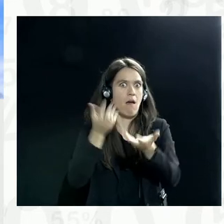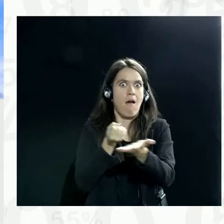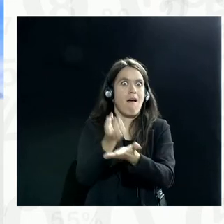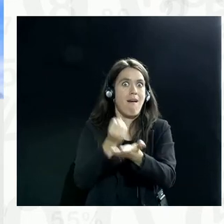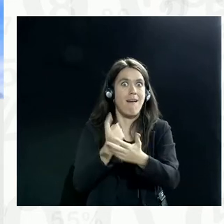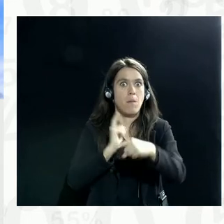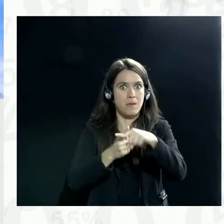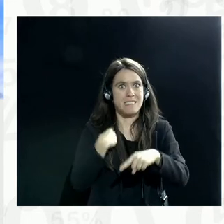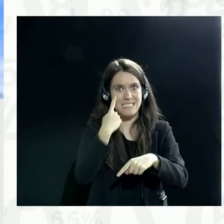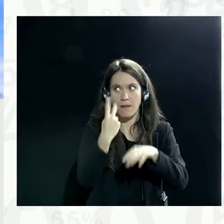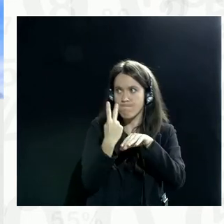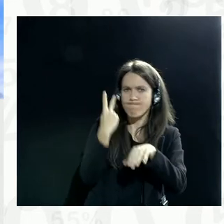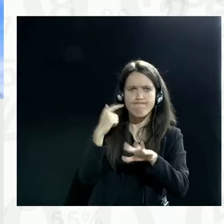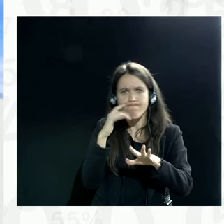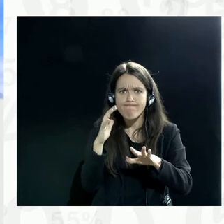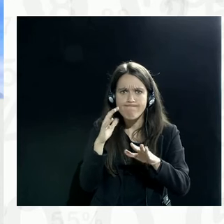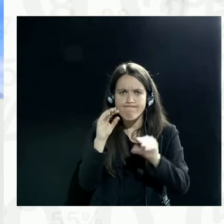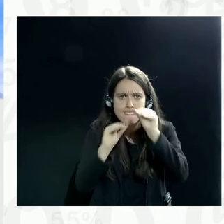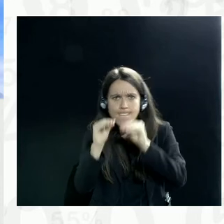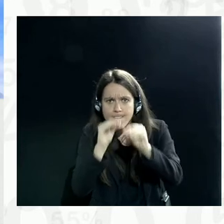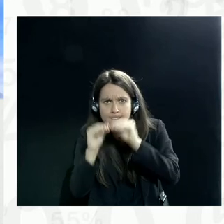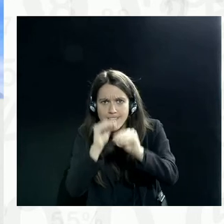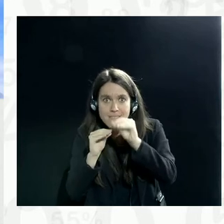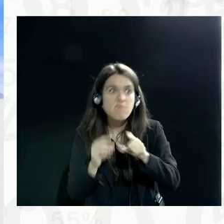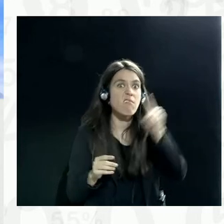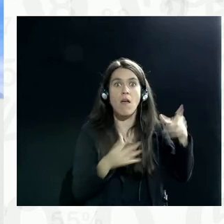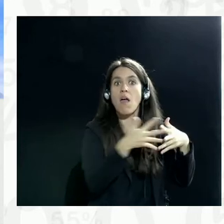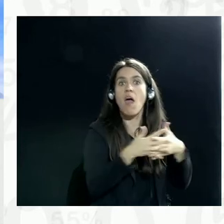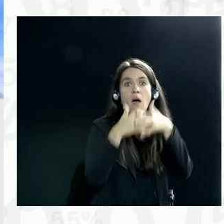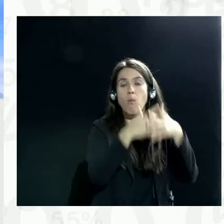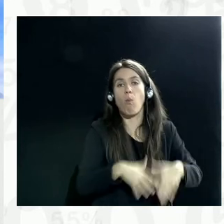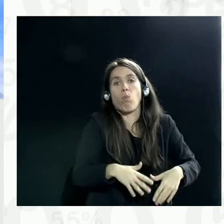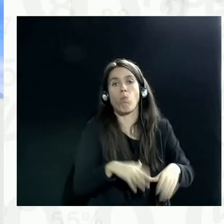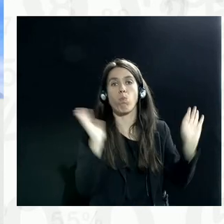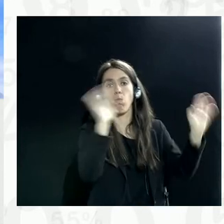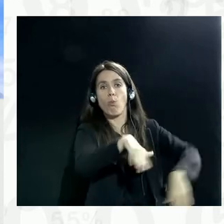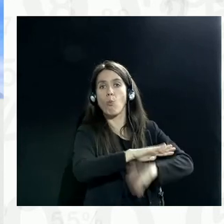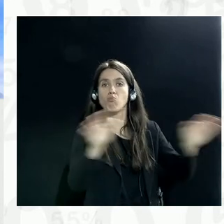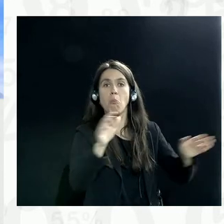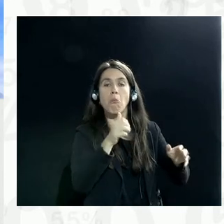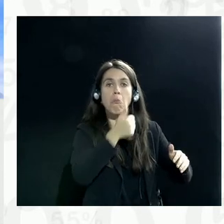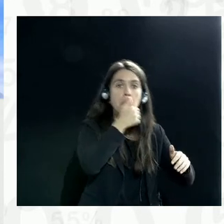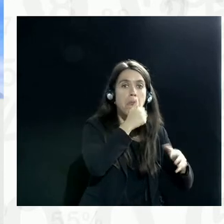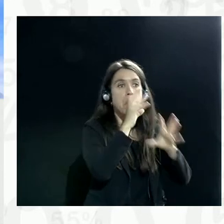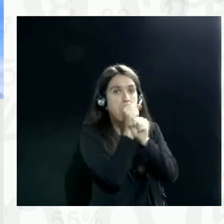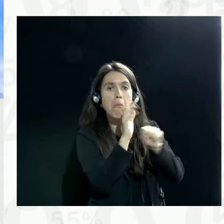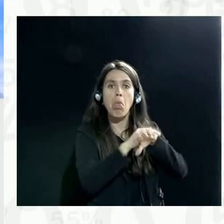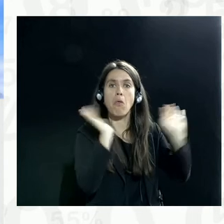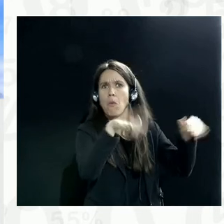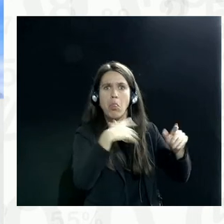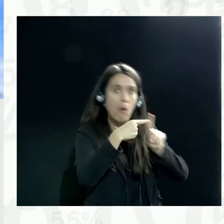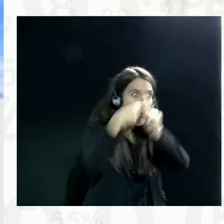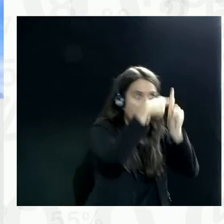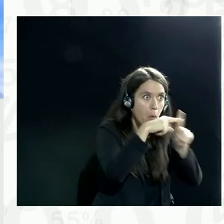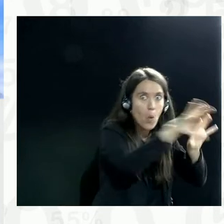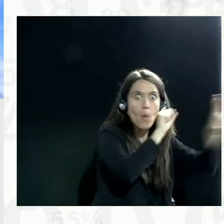drawbacks have been mitigated. In the US, there were no data protection authorities to conduct these kinds of public